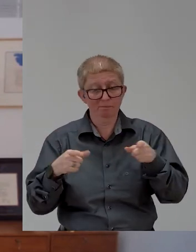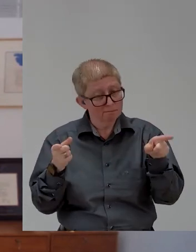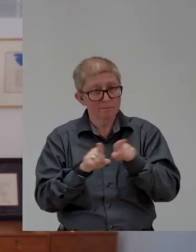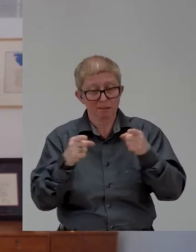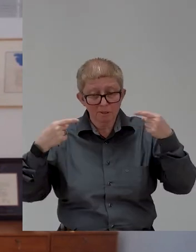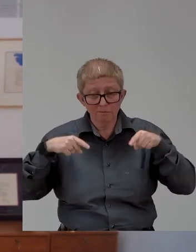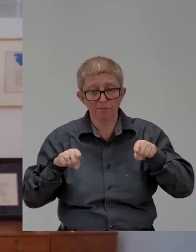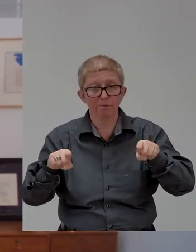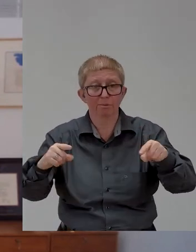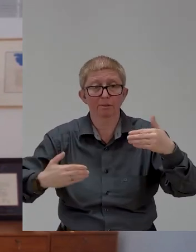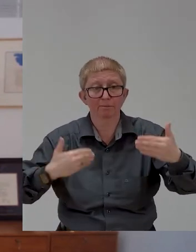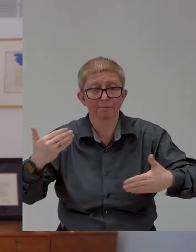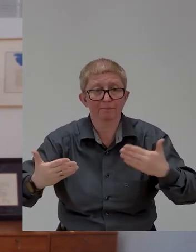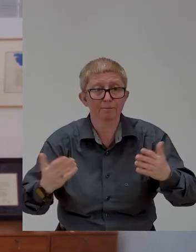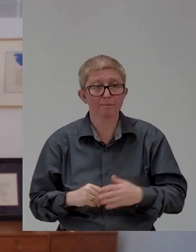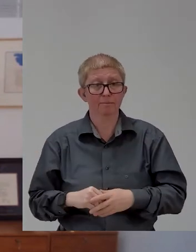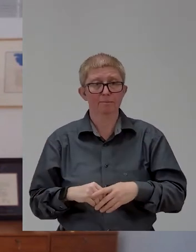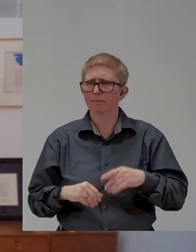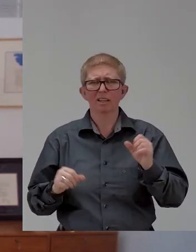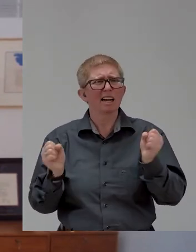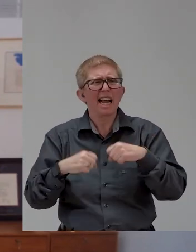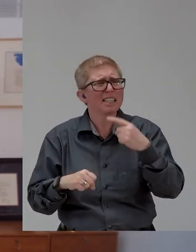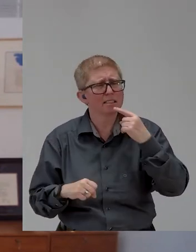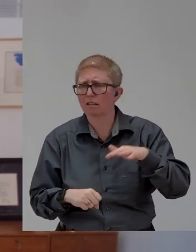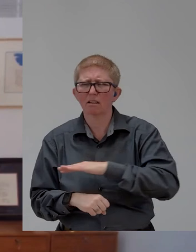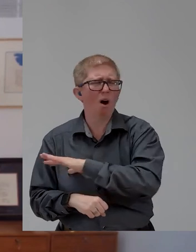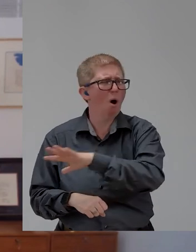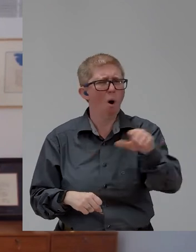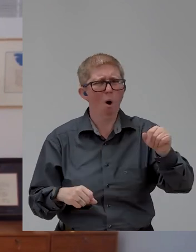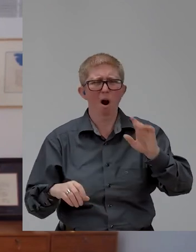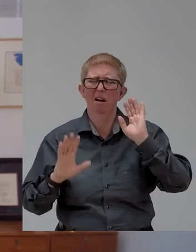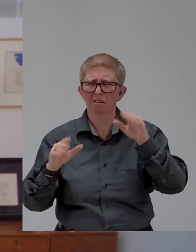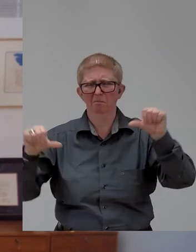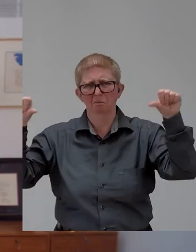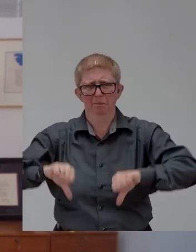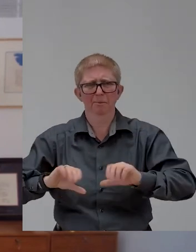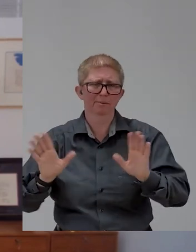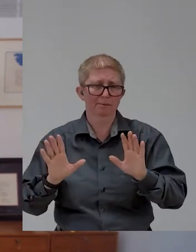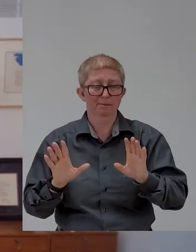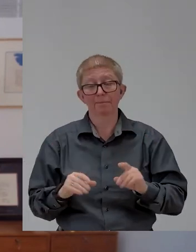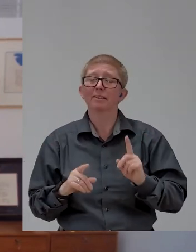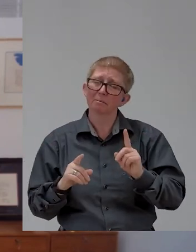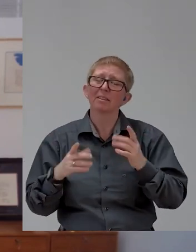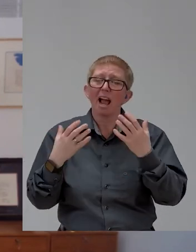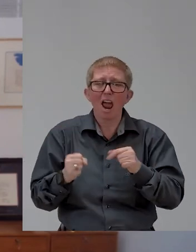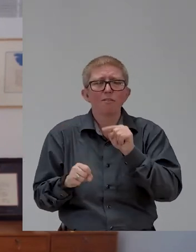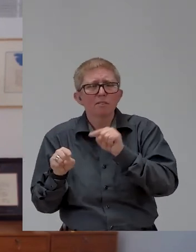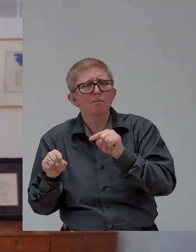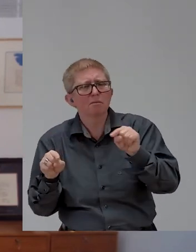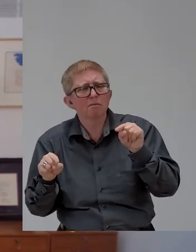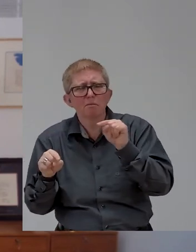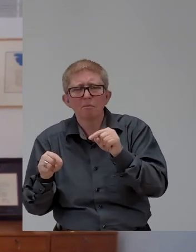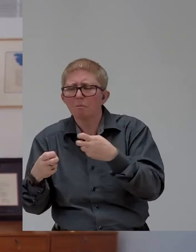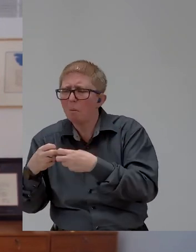At the same time, there are so many things that are problematic. I give the example in the United States of Domino's Pizza.